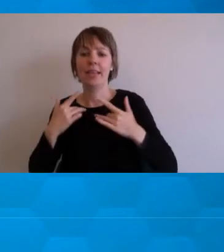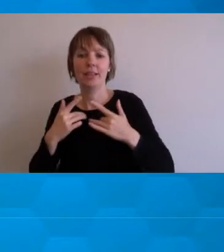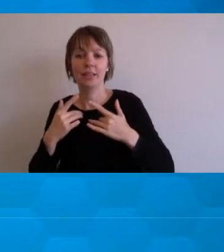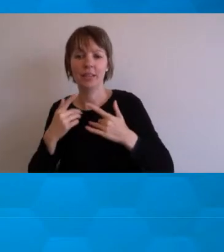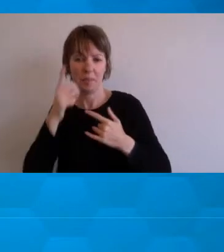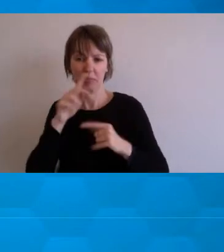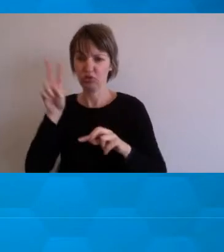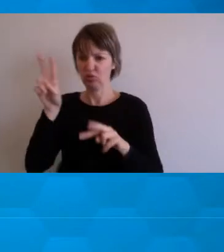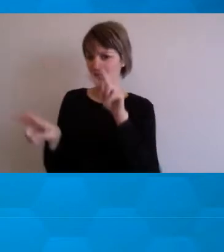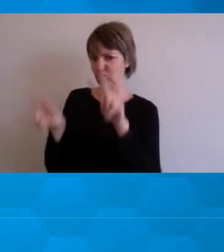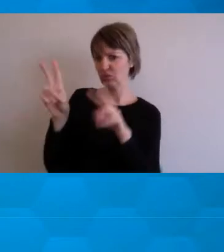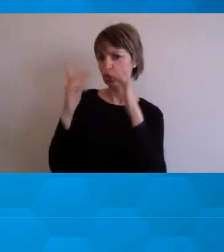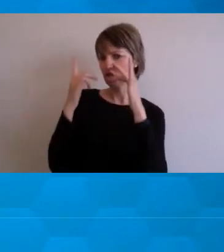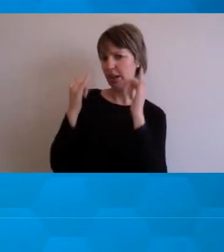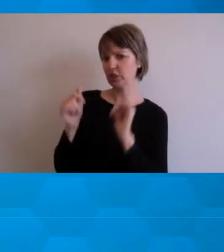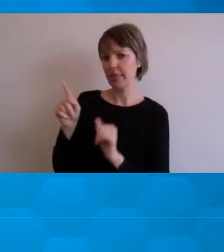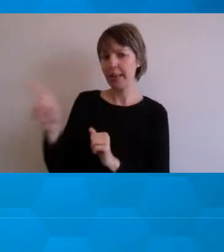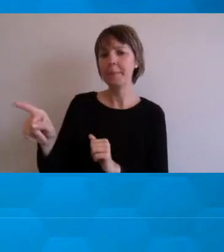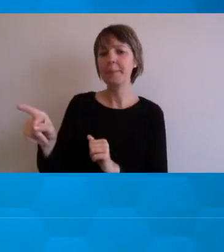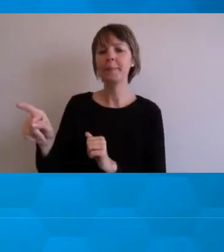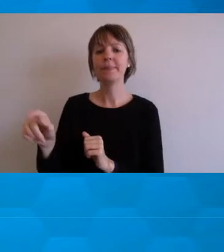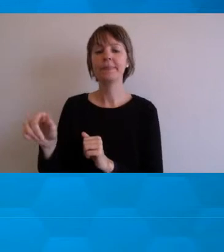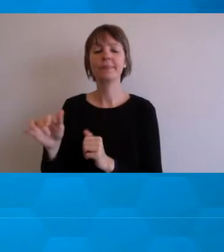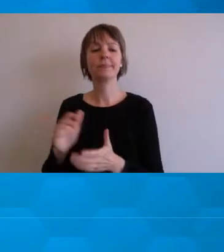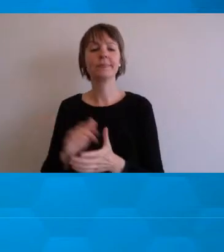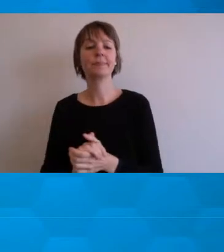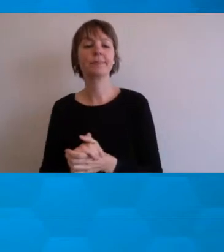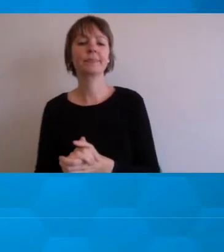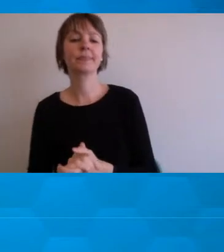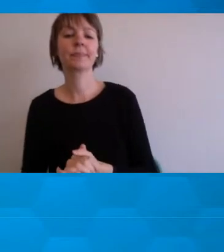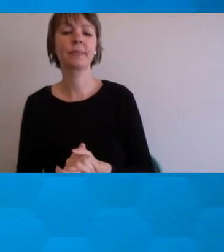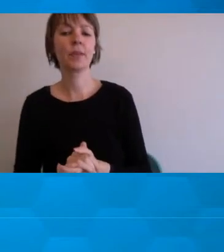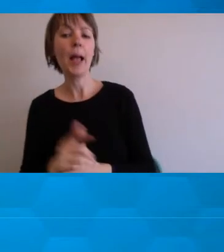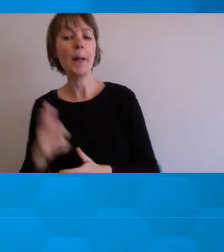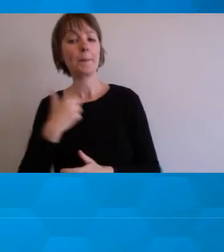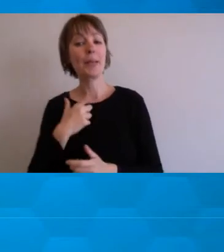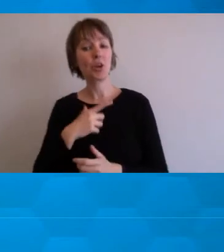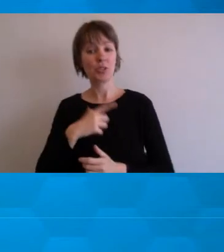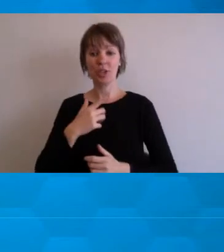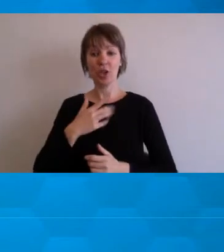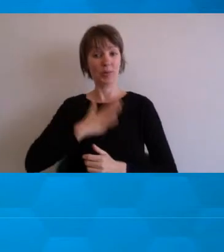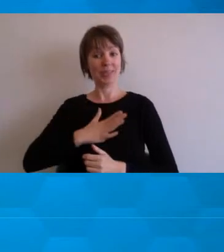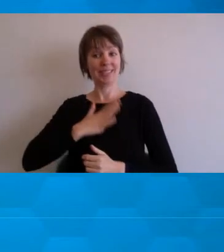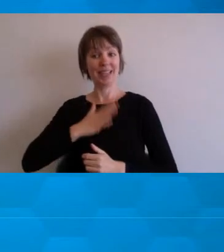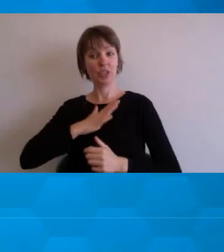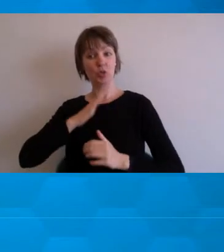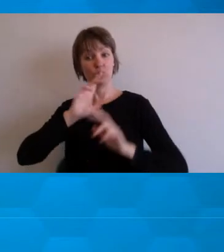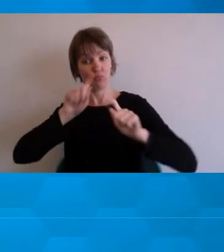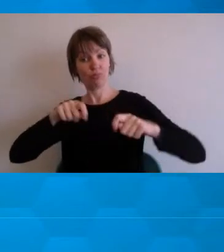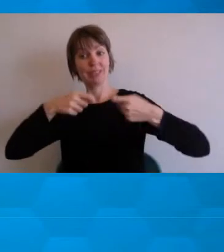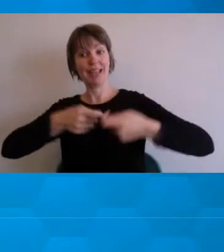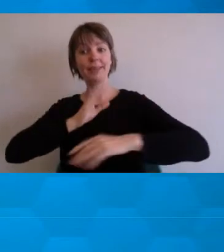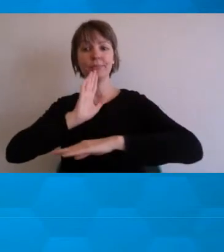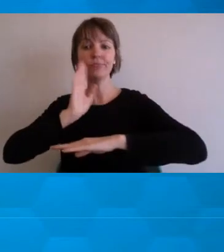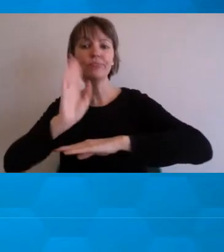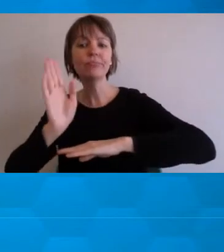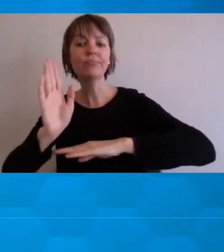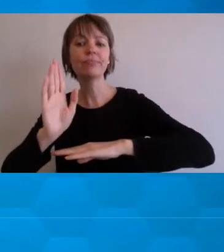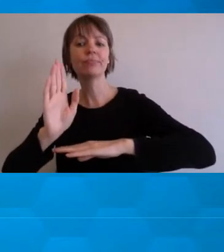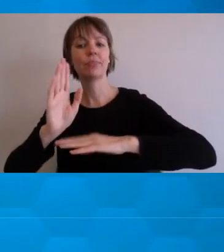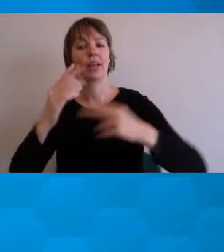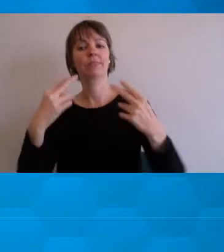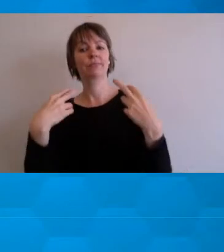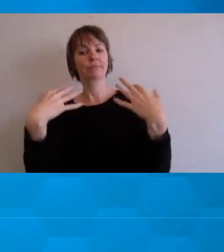Our degree design is very visible. You present your work in front of the whole the whole year group. Often you receive direct